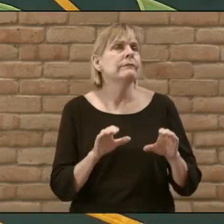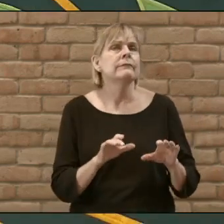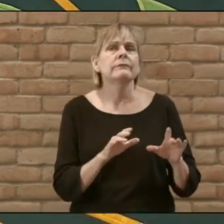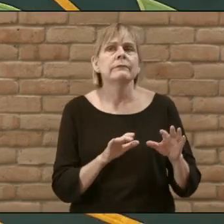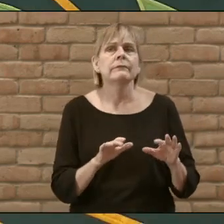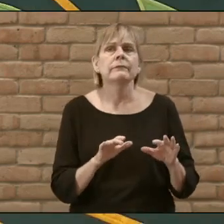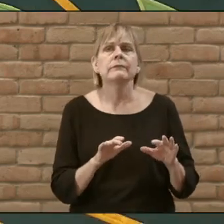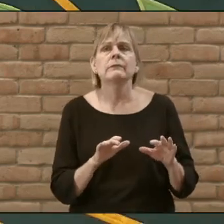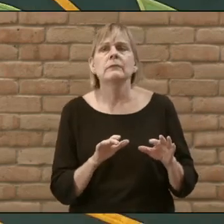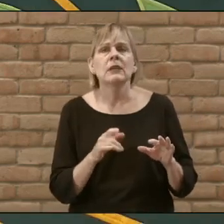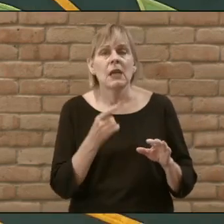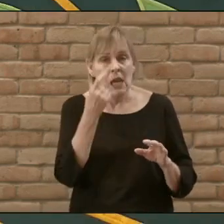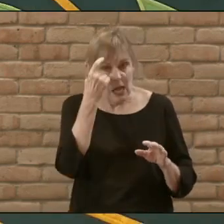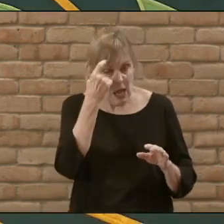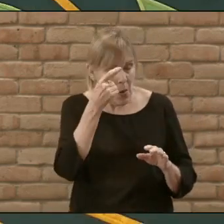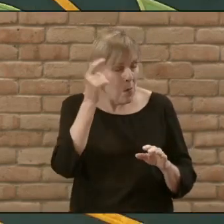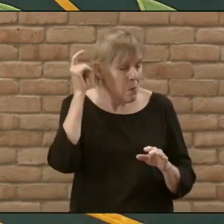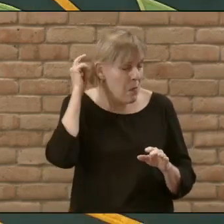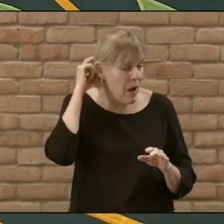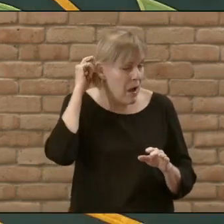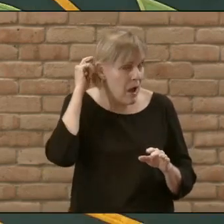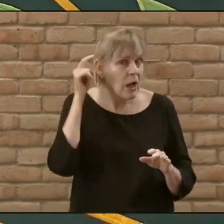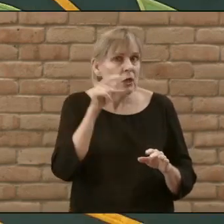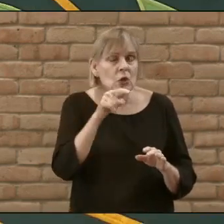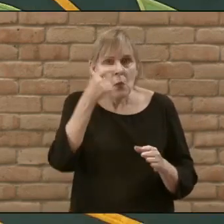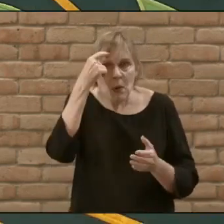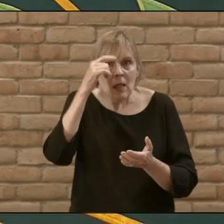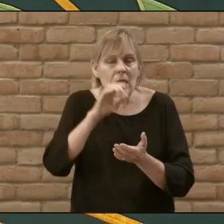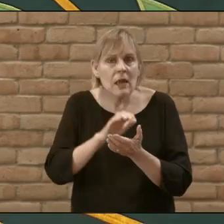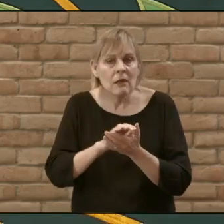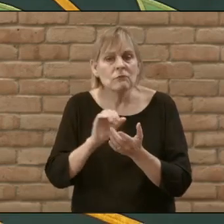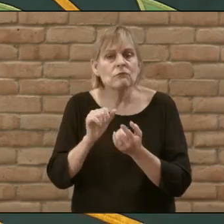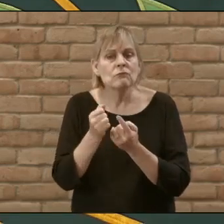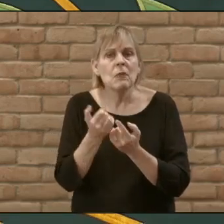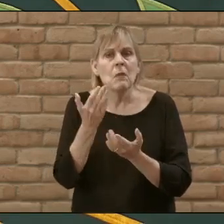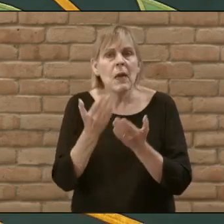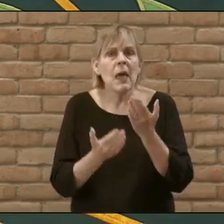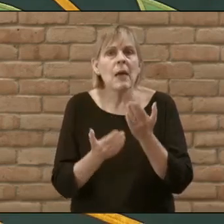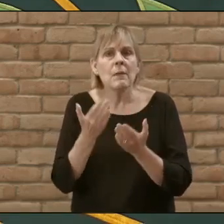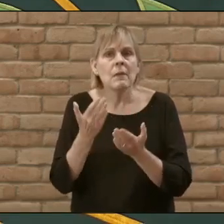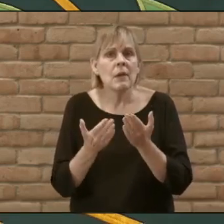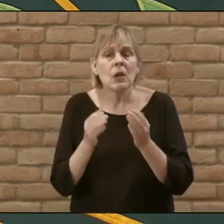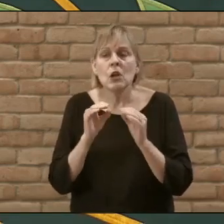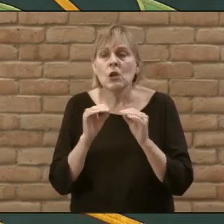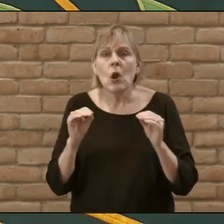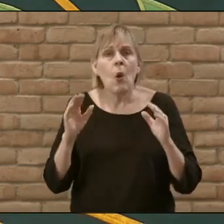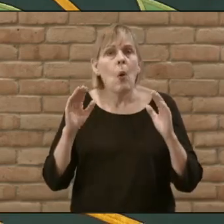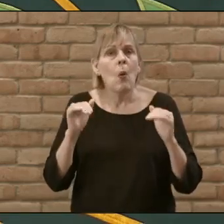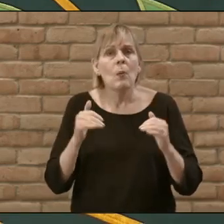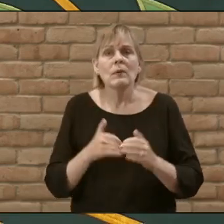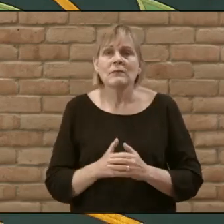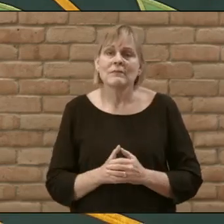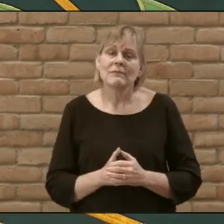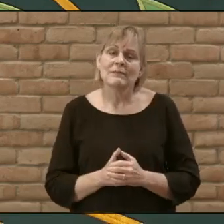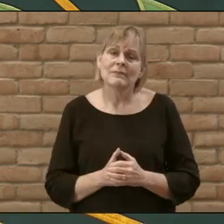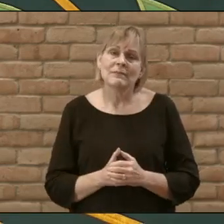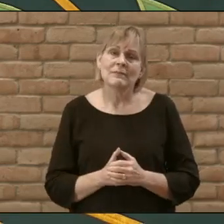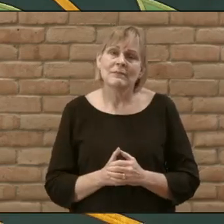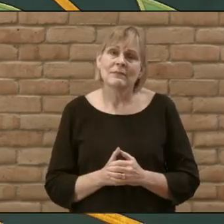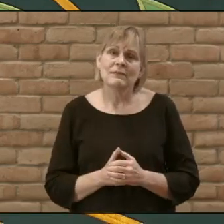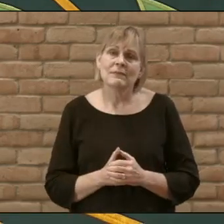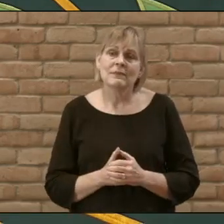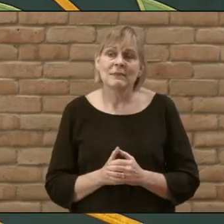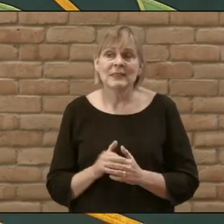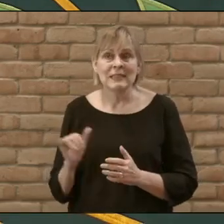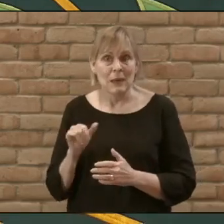way in the back of your mind you have this belief that circumstances might reach a point where there is no hope anymore like